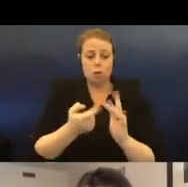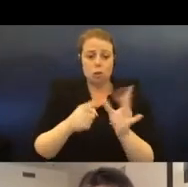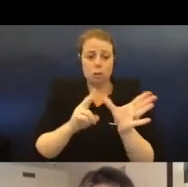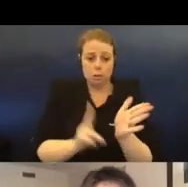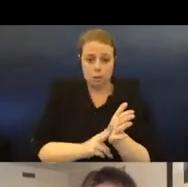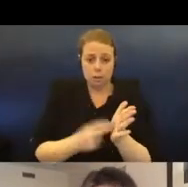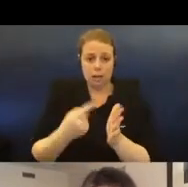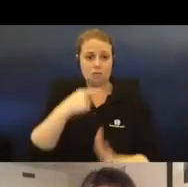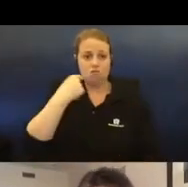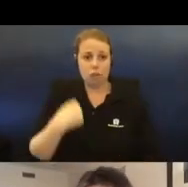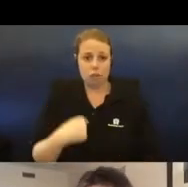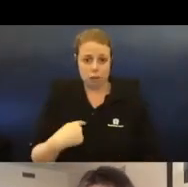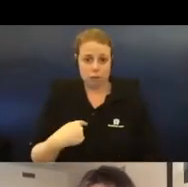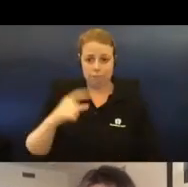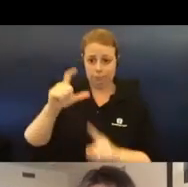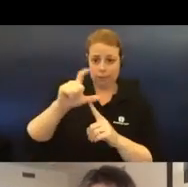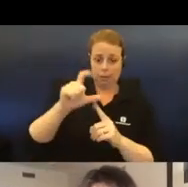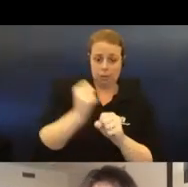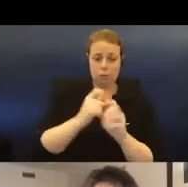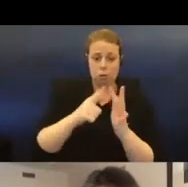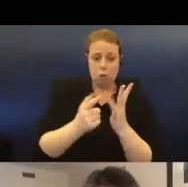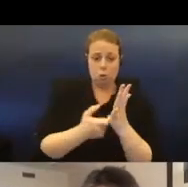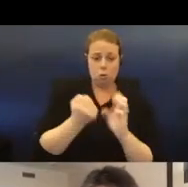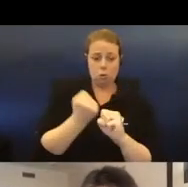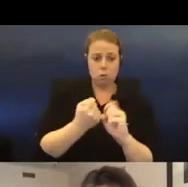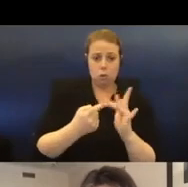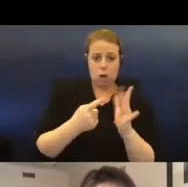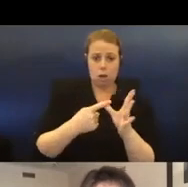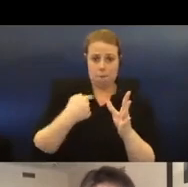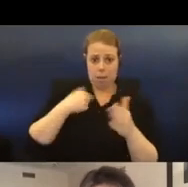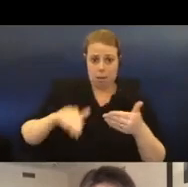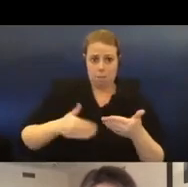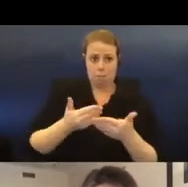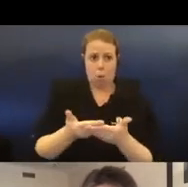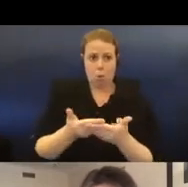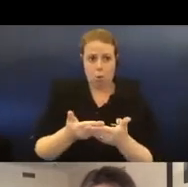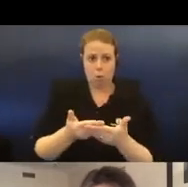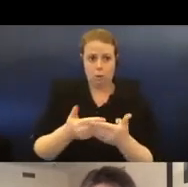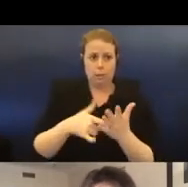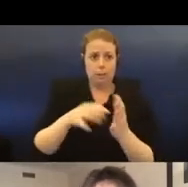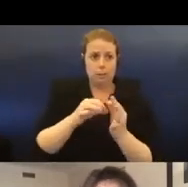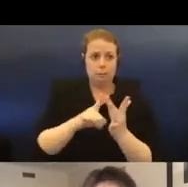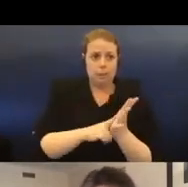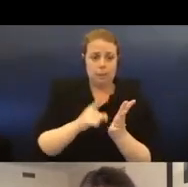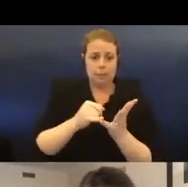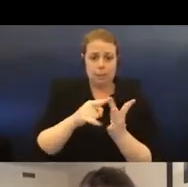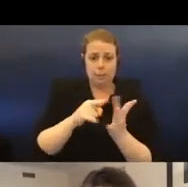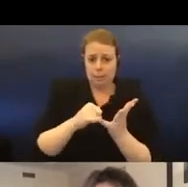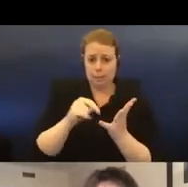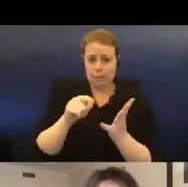The capital of Georgia, where I was born, is a very mountainous place, where every prominent hill has a church or a monastery.